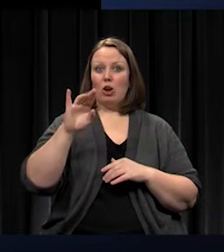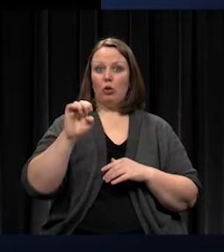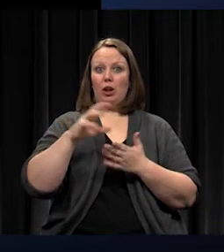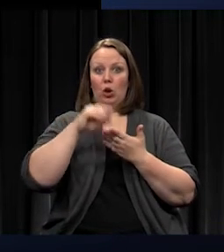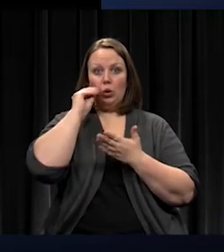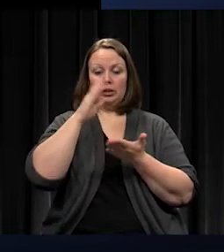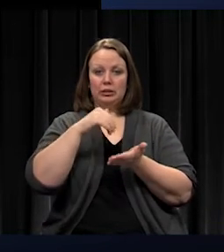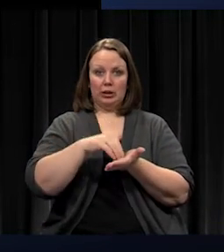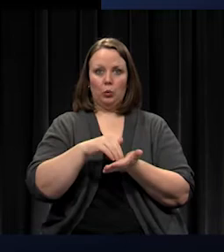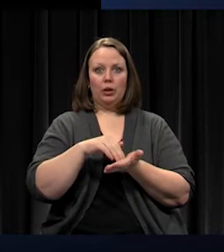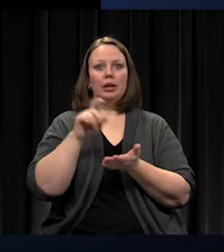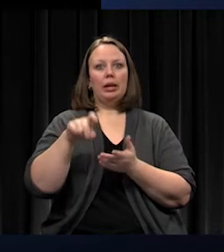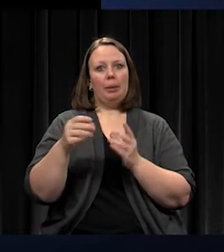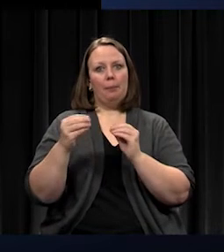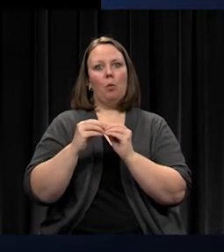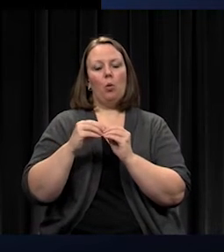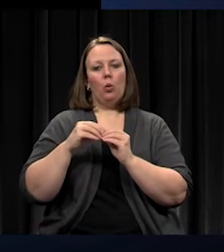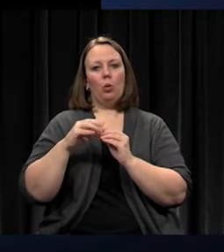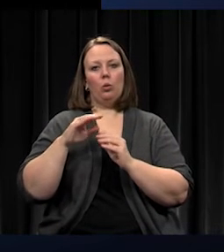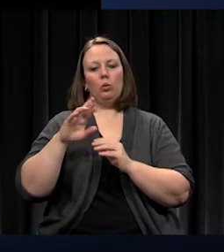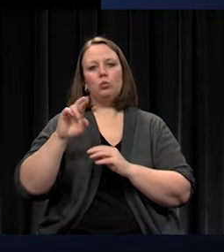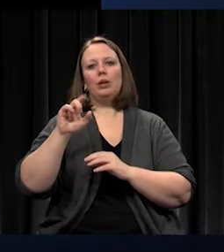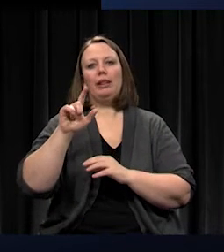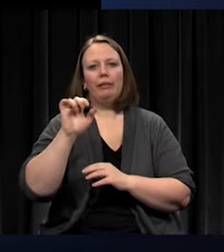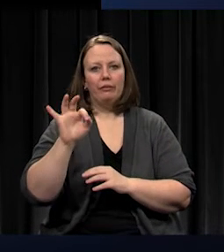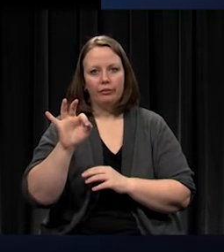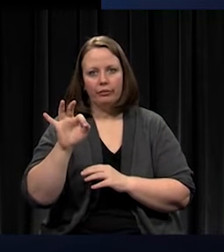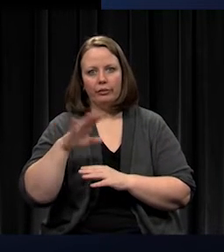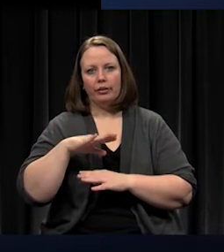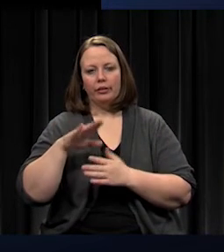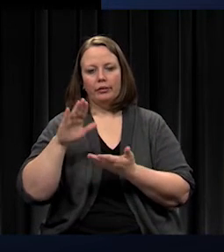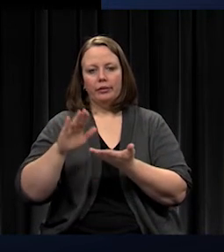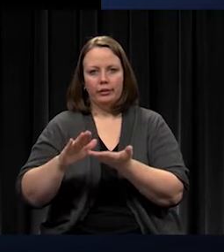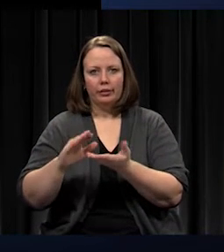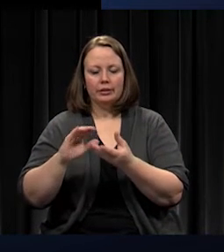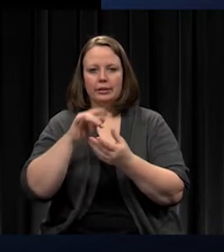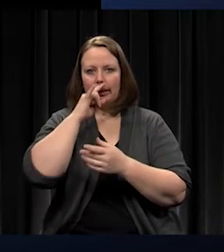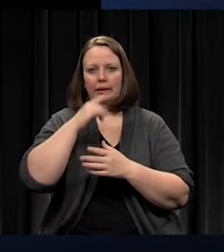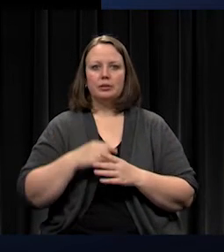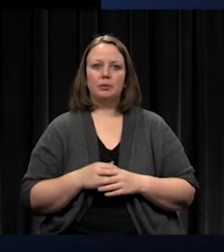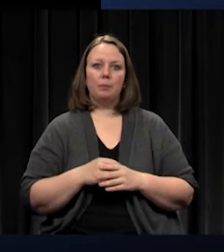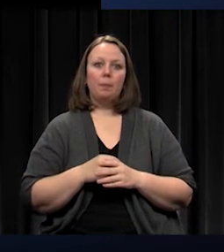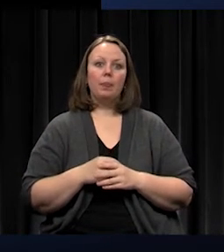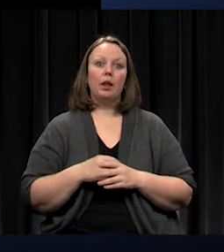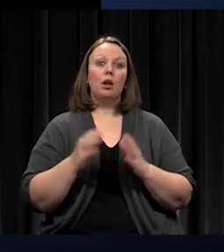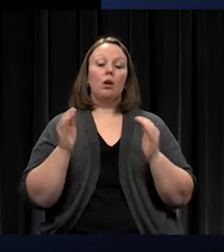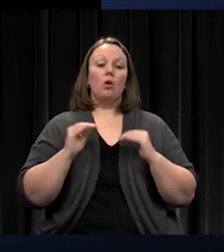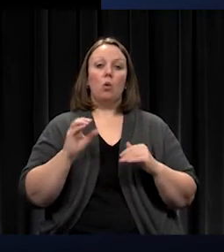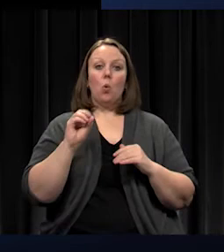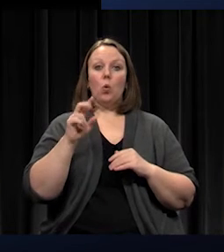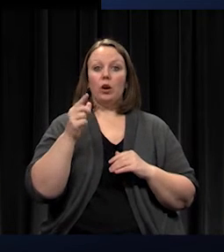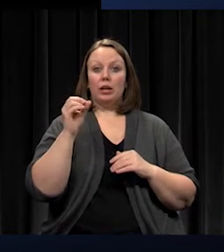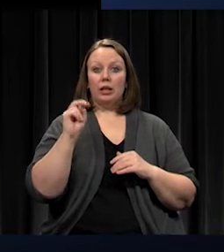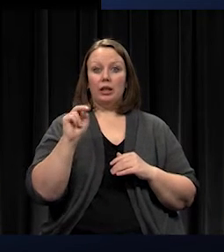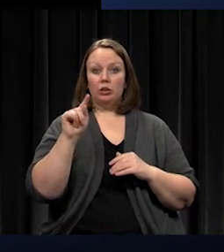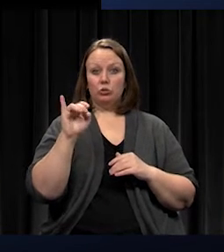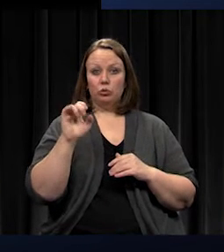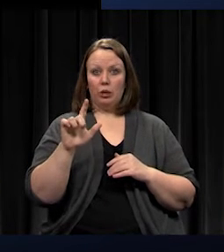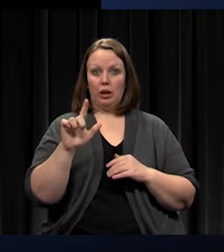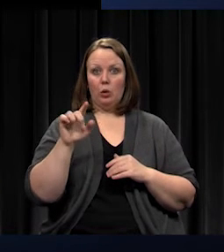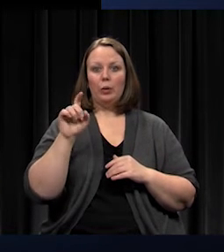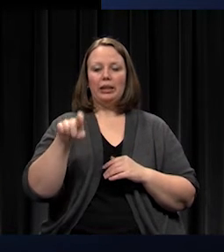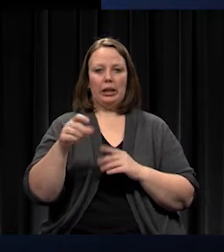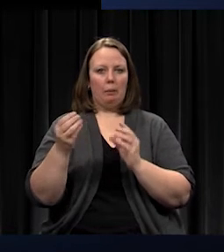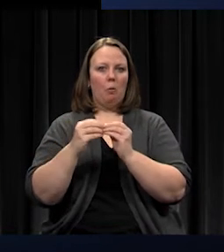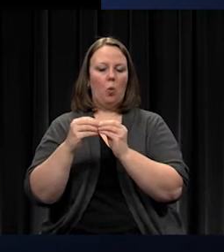have Mill Creek targeted as providing that relief. Oregon Trail Middle School will need an addition as early as 2023. So a little further out